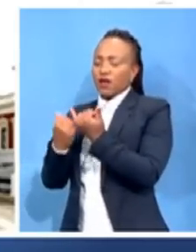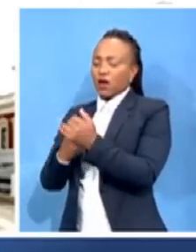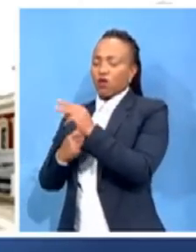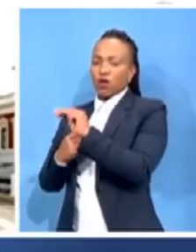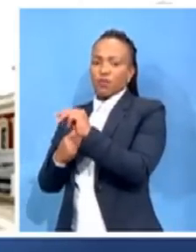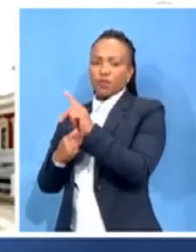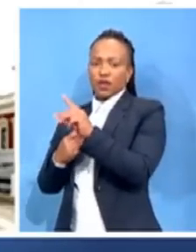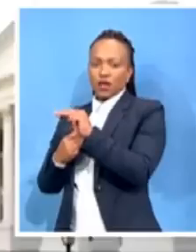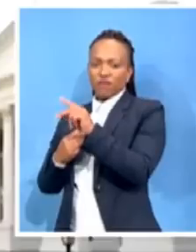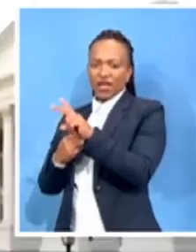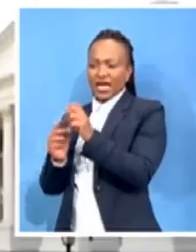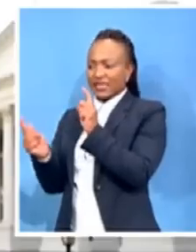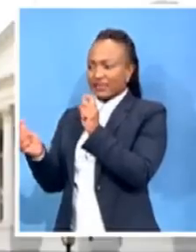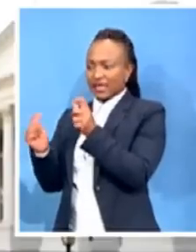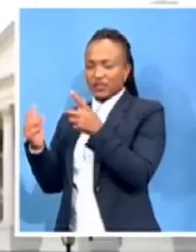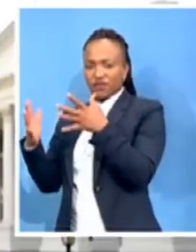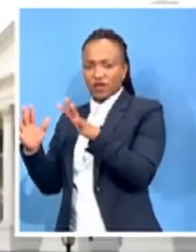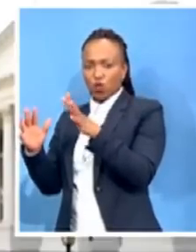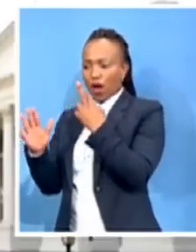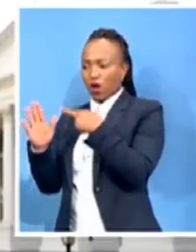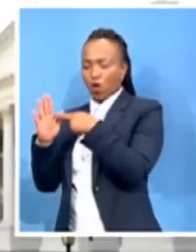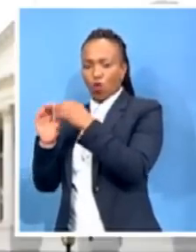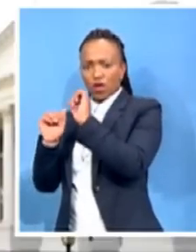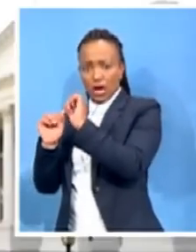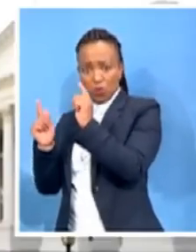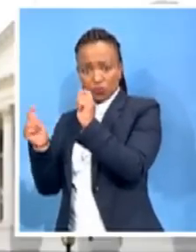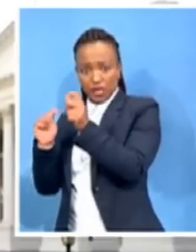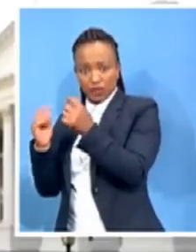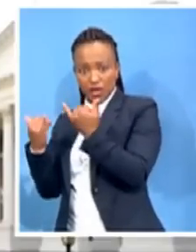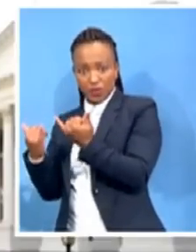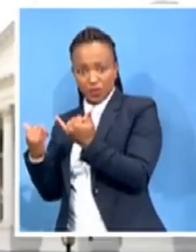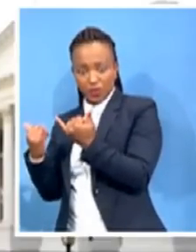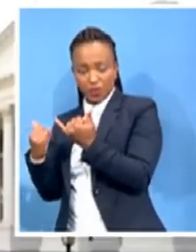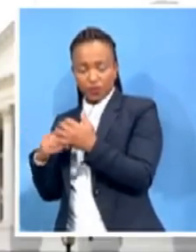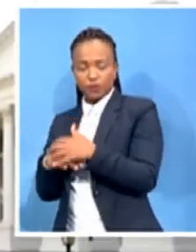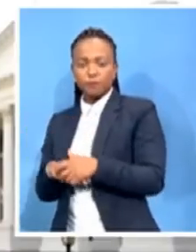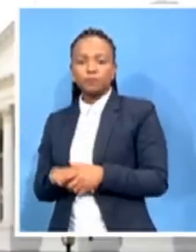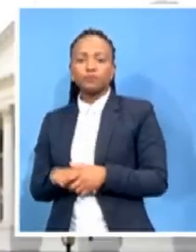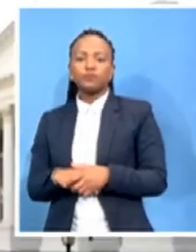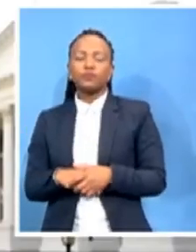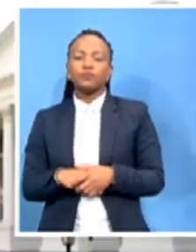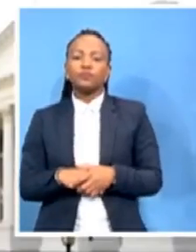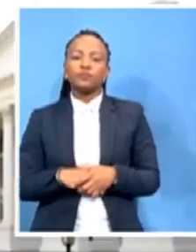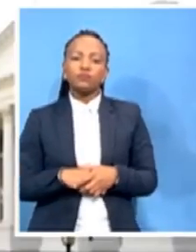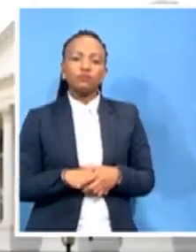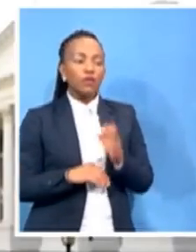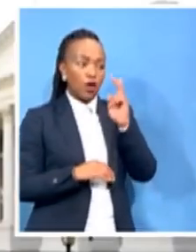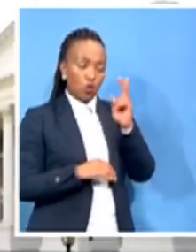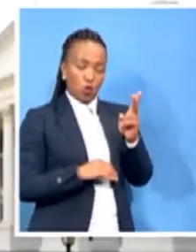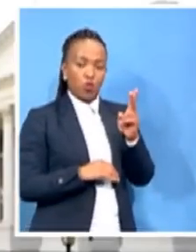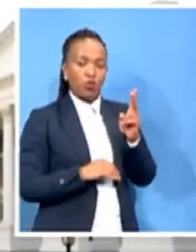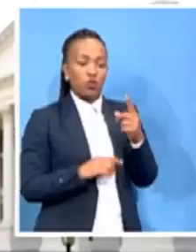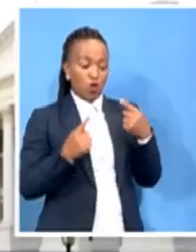Look, we are part of a society and we can't keep quiet when